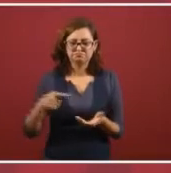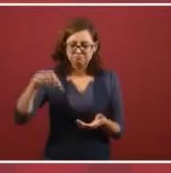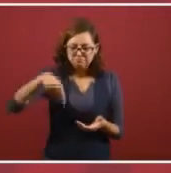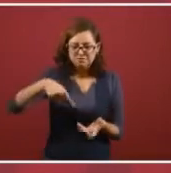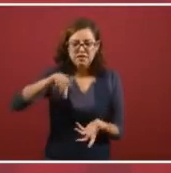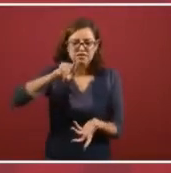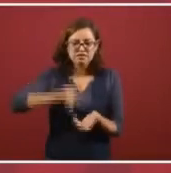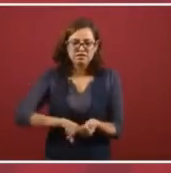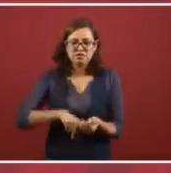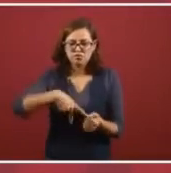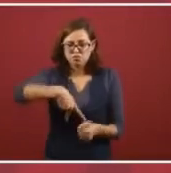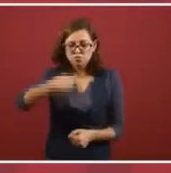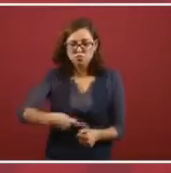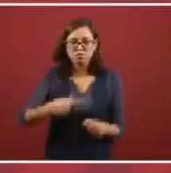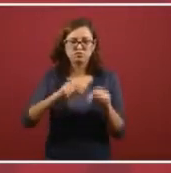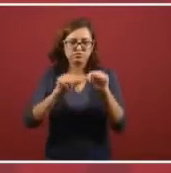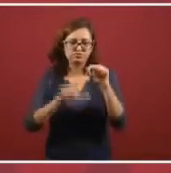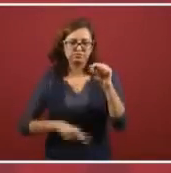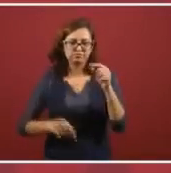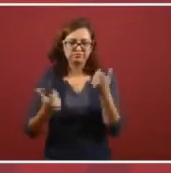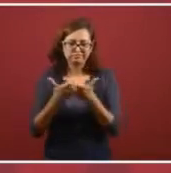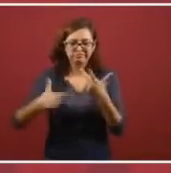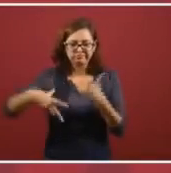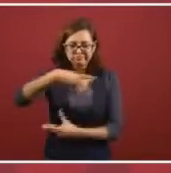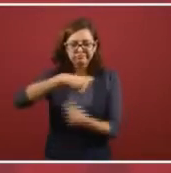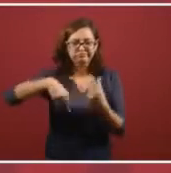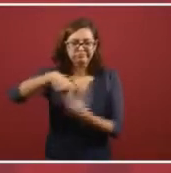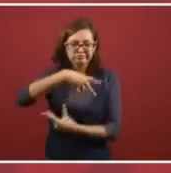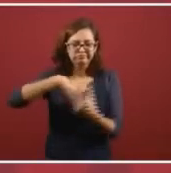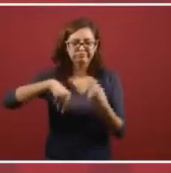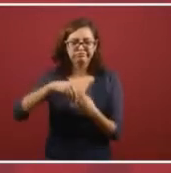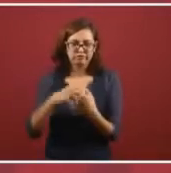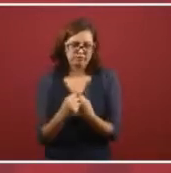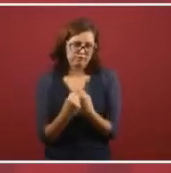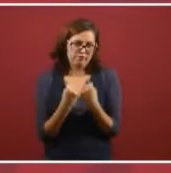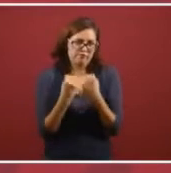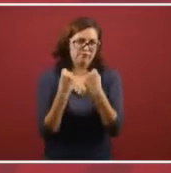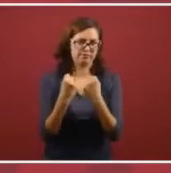When it has to do with consolidating the, uh,